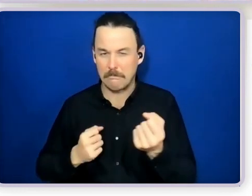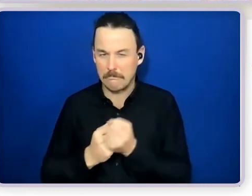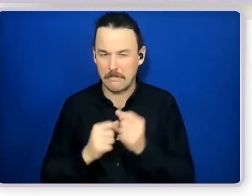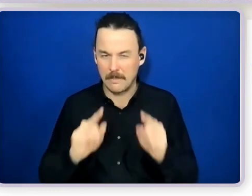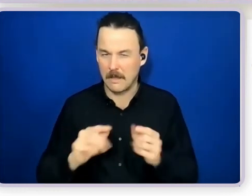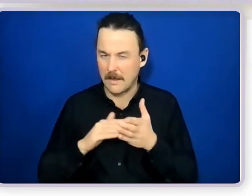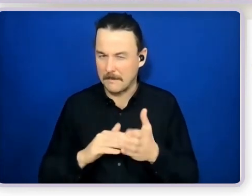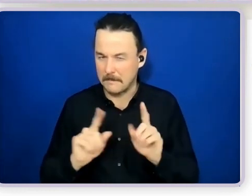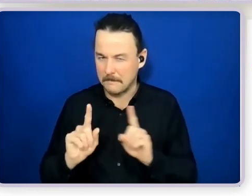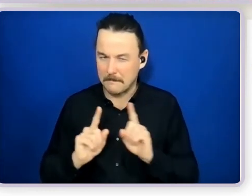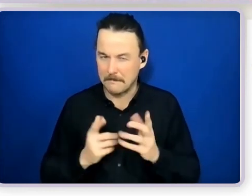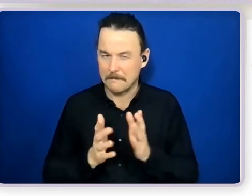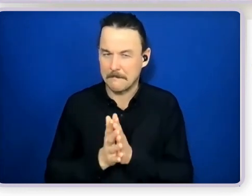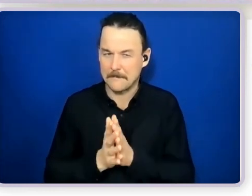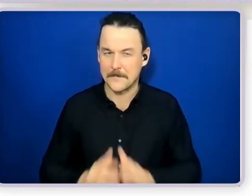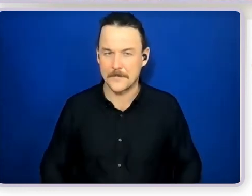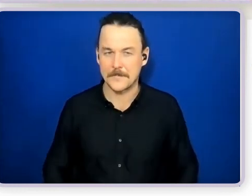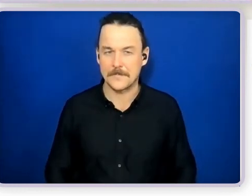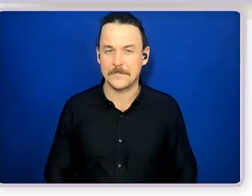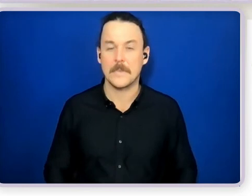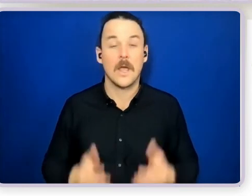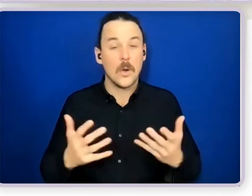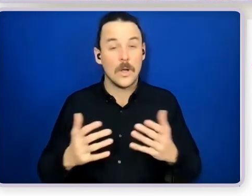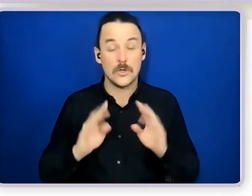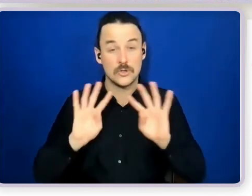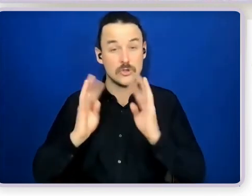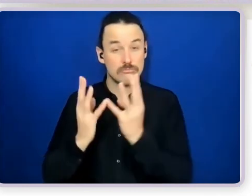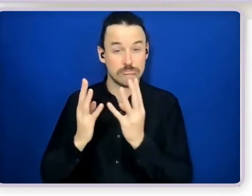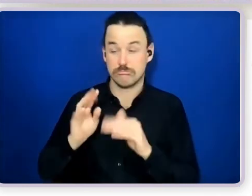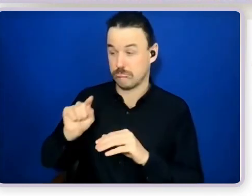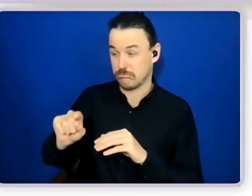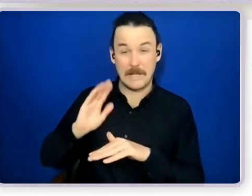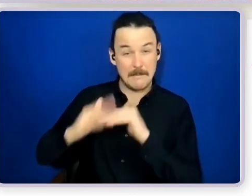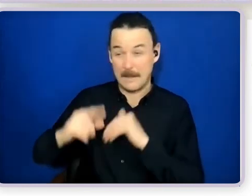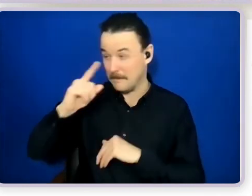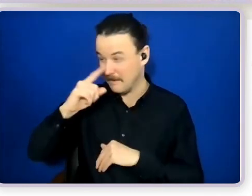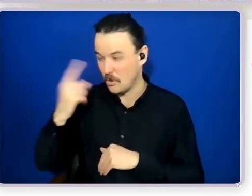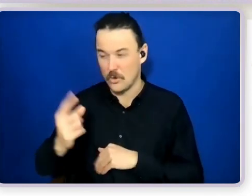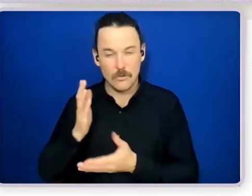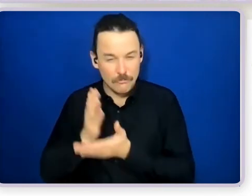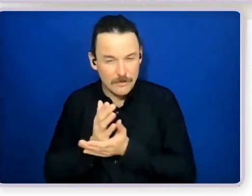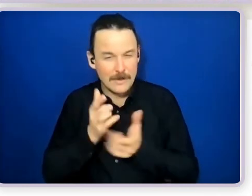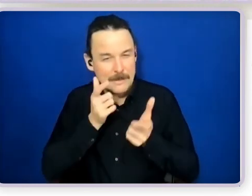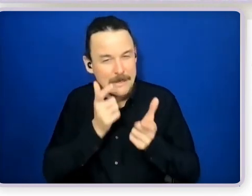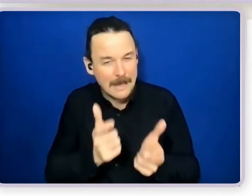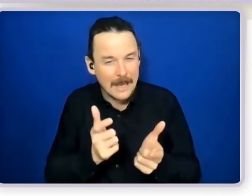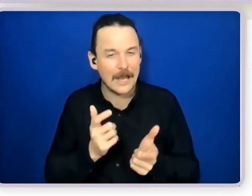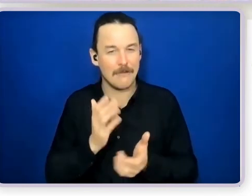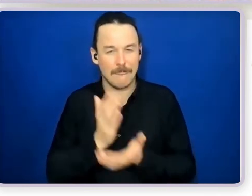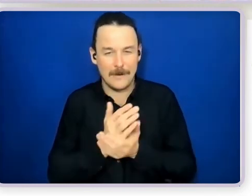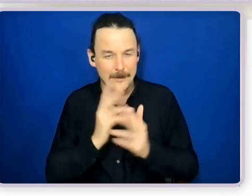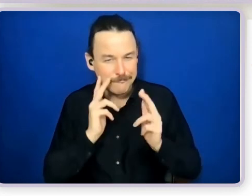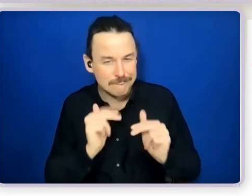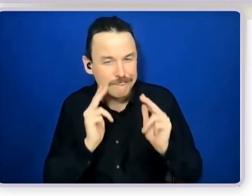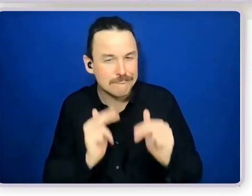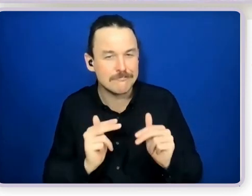around the individual that do care about them deeply and so that's an inbuilt mechanism to some degree but what we have seen